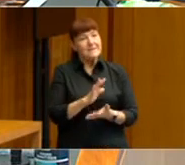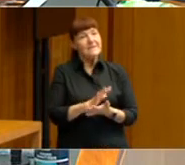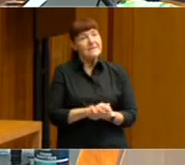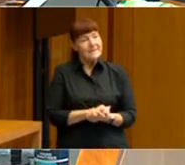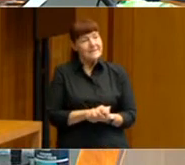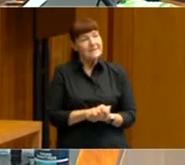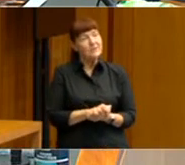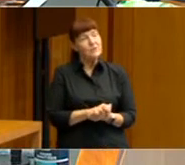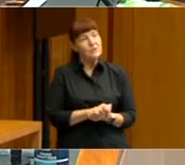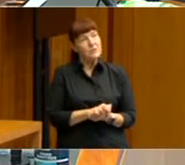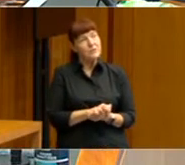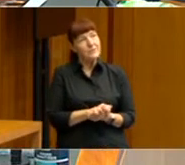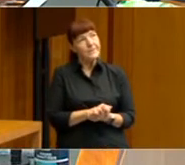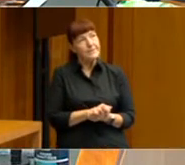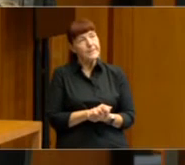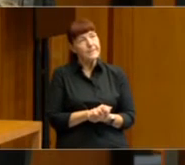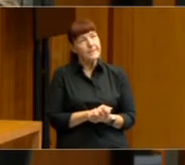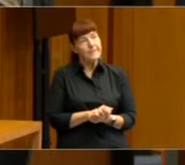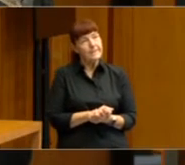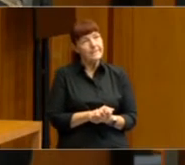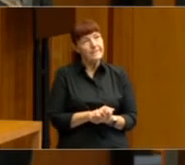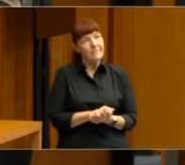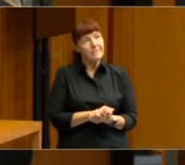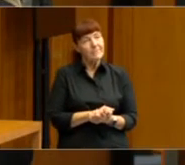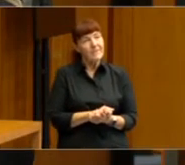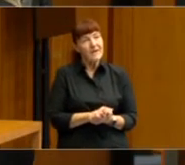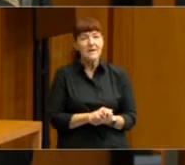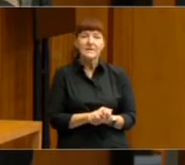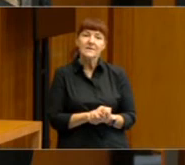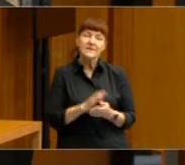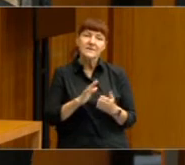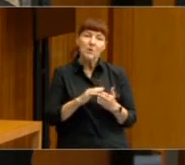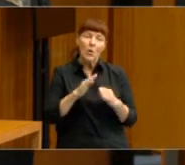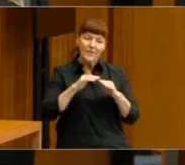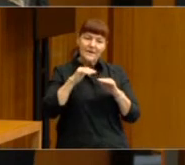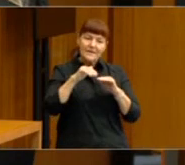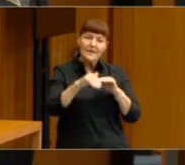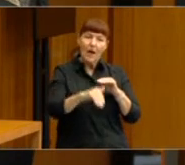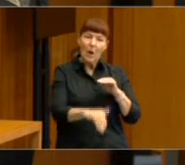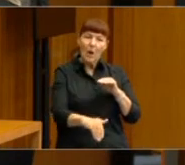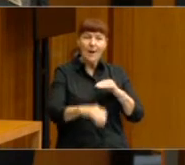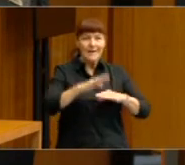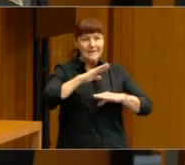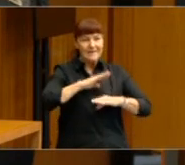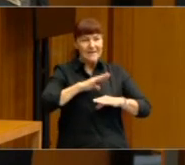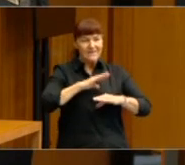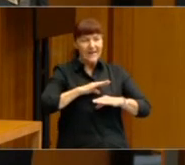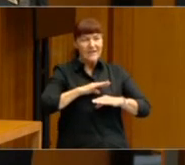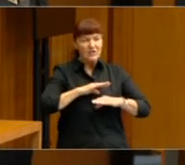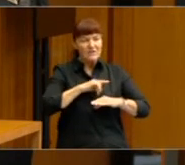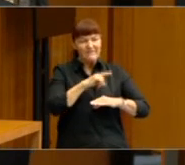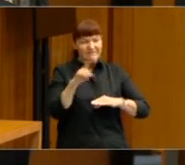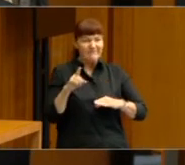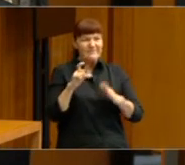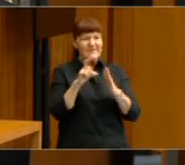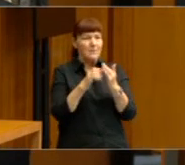So on the decline in satisfaction with democracy, we see that this isn't